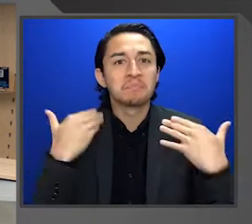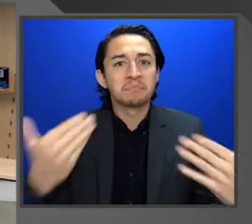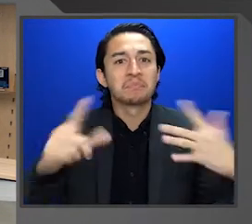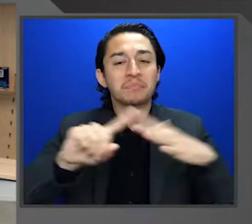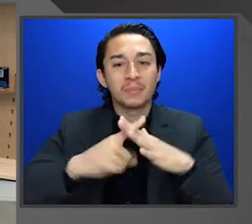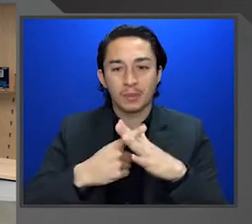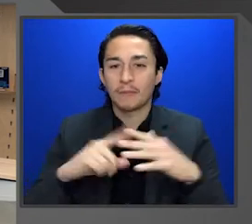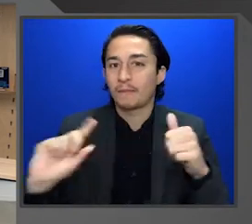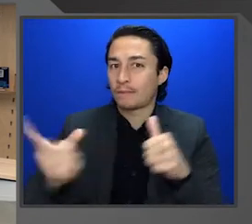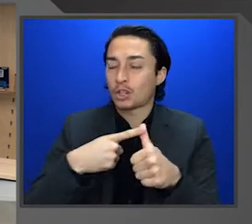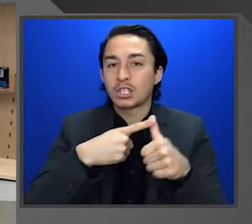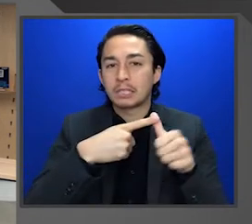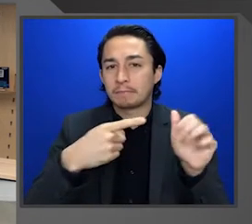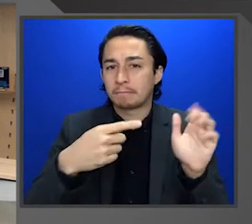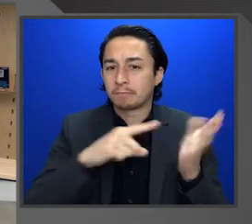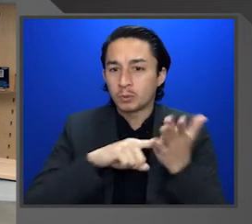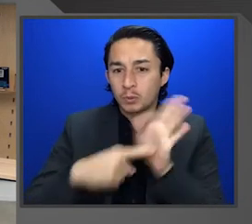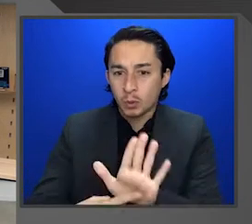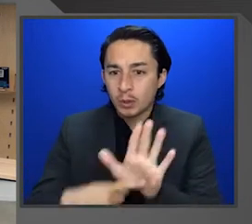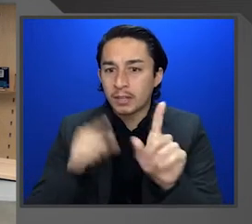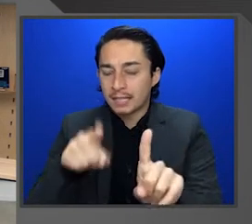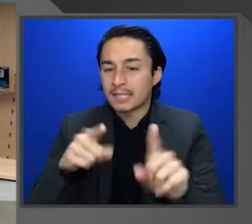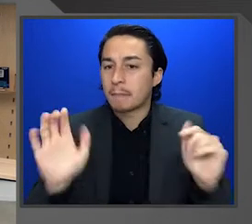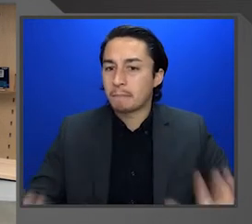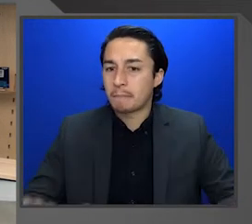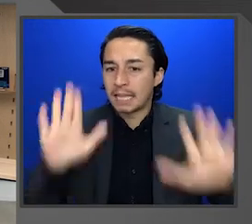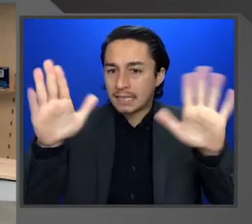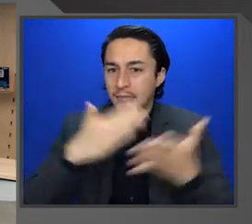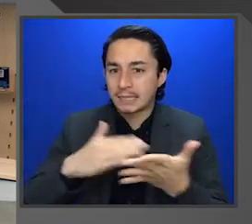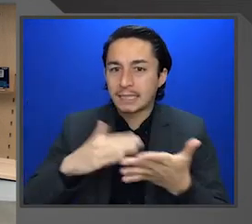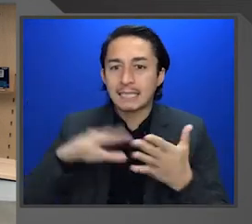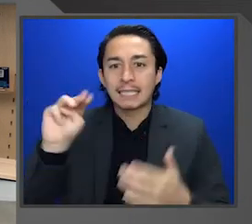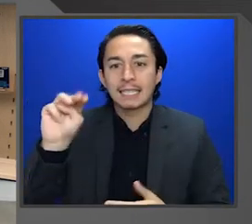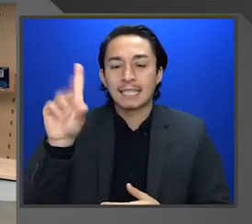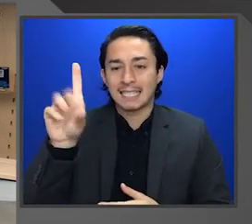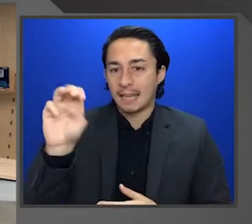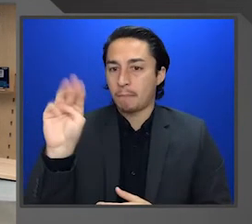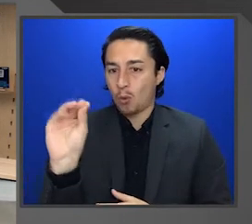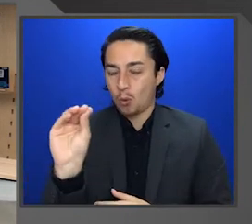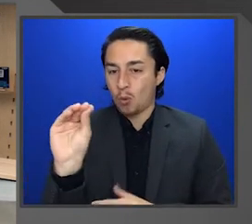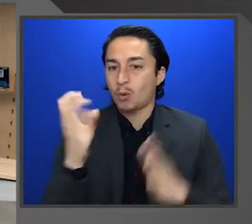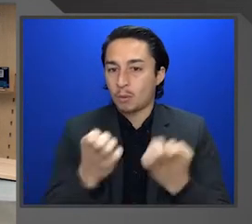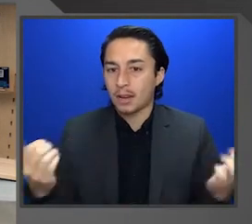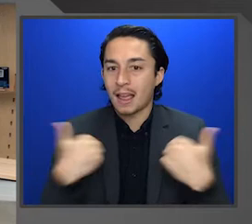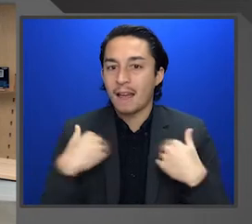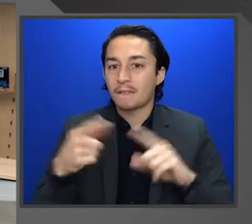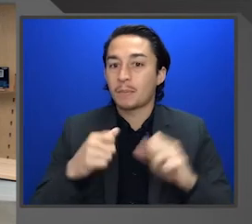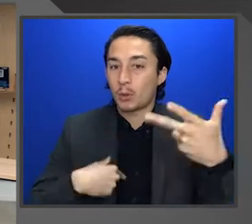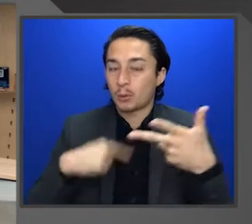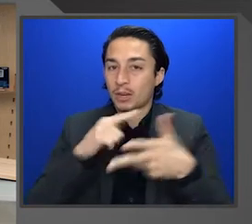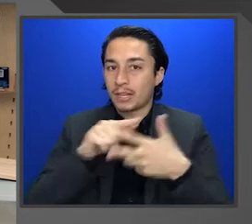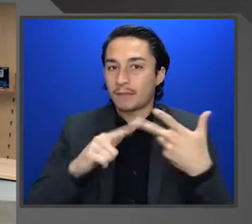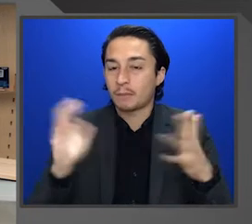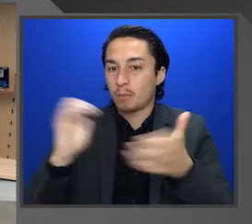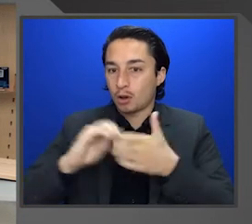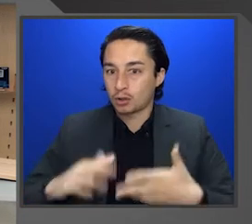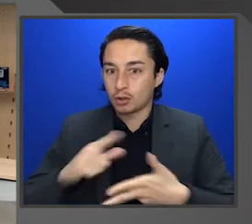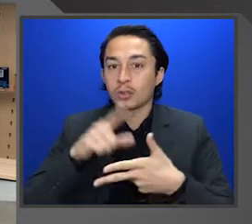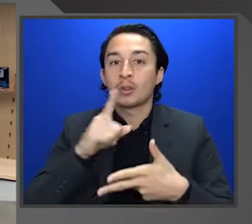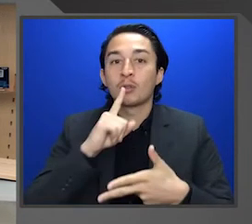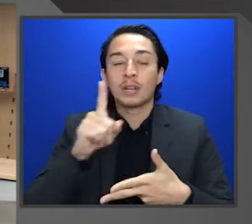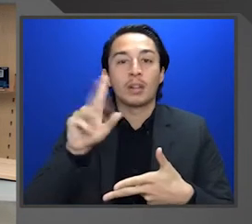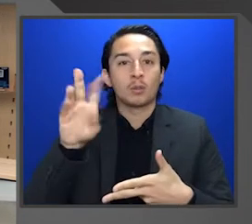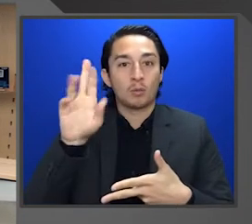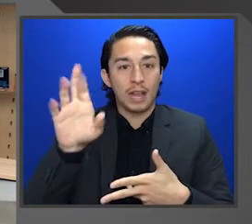let's start. So first I want to highlight this amazing piece of demo that we have here from three of our partners,